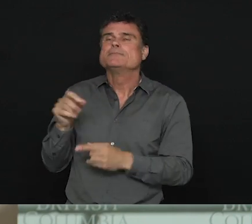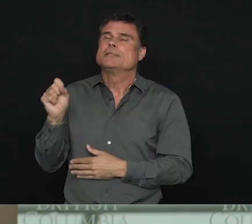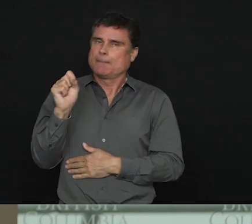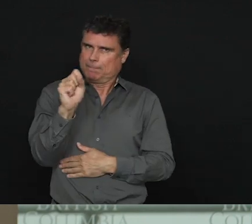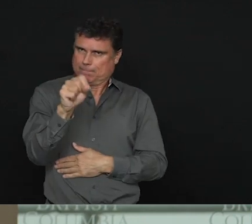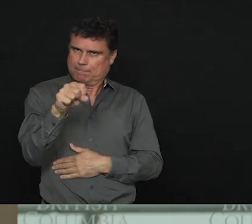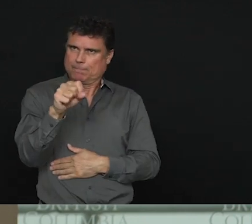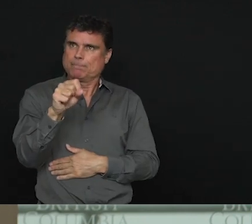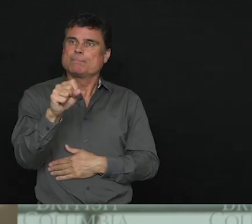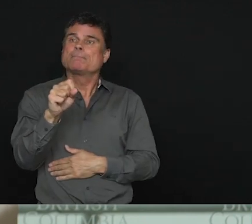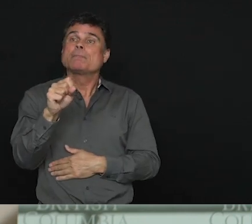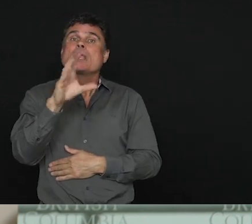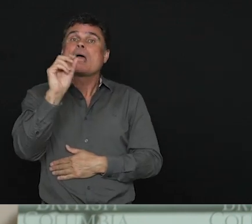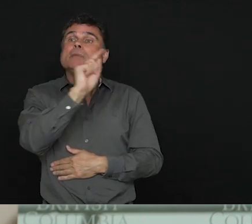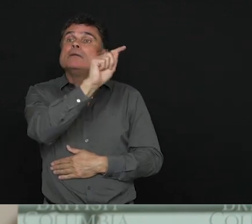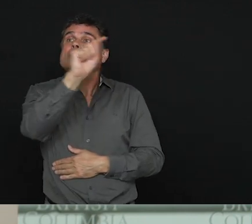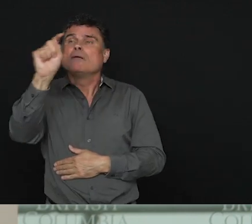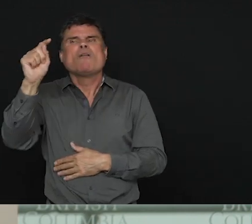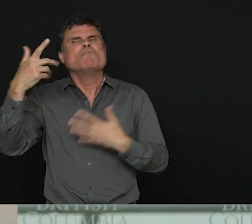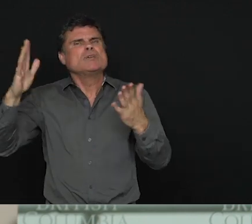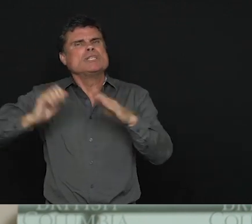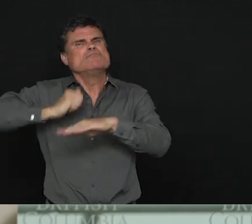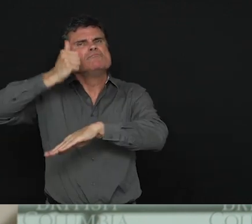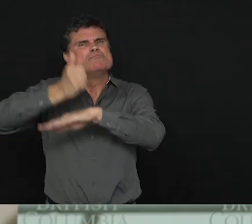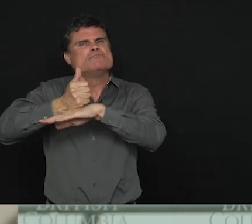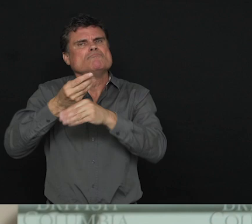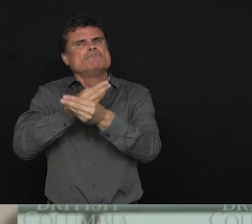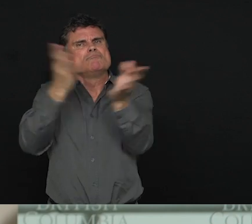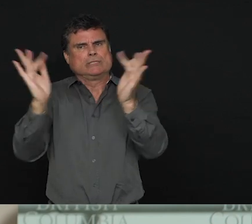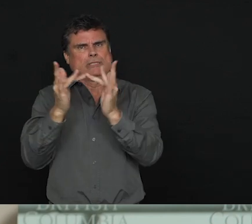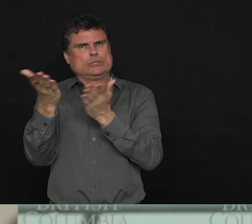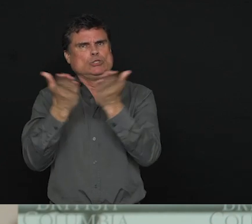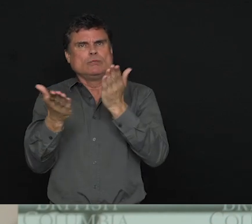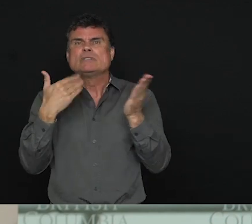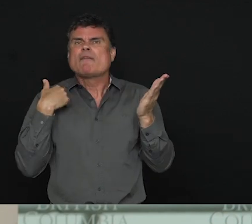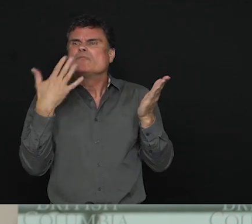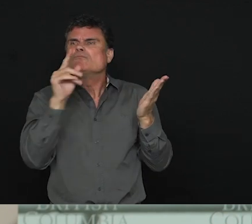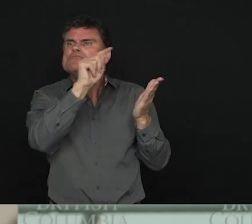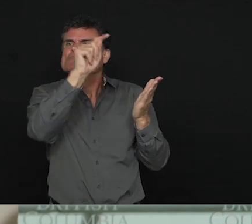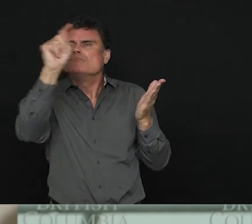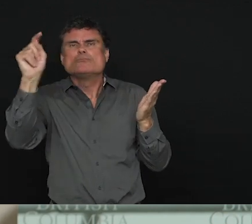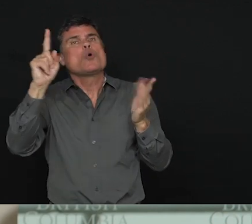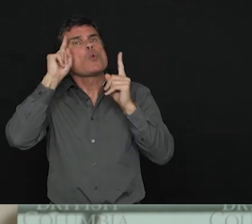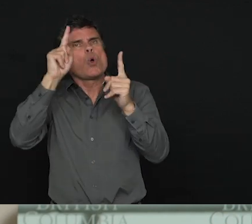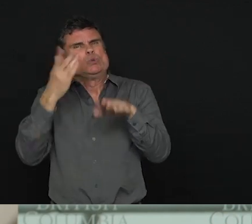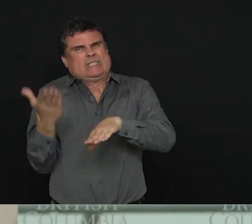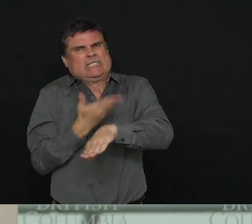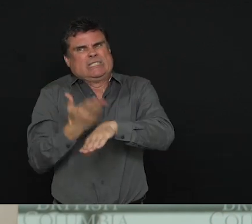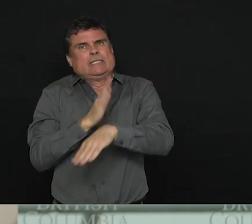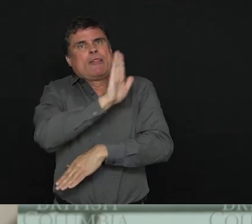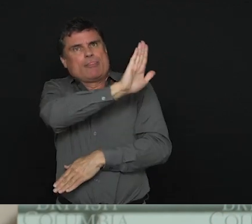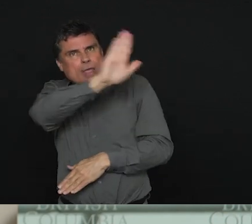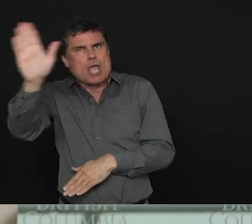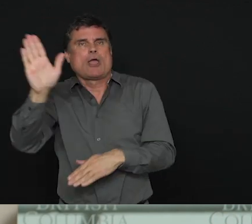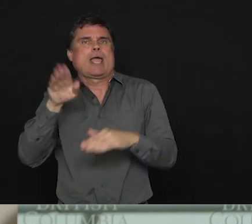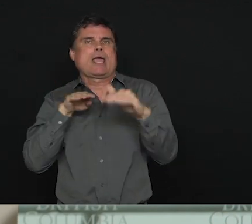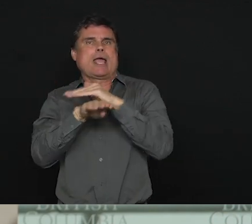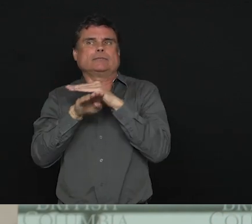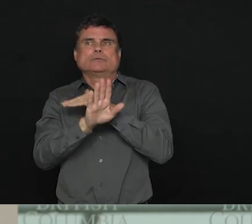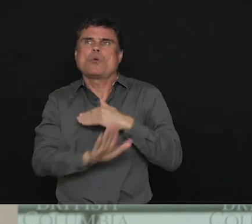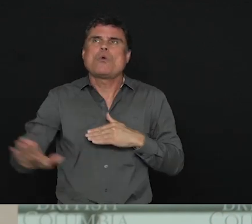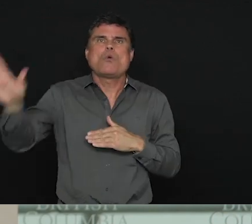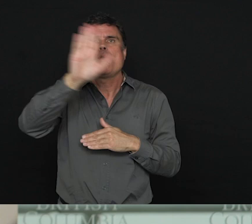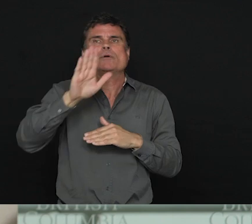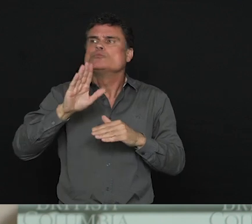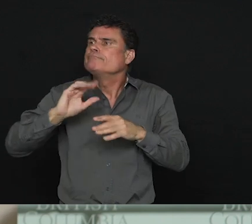service providers, for them to enhance their internet access with new equipment. So this could include